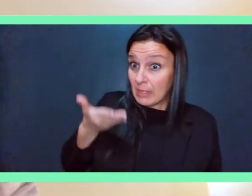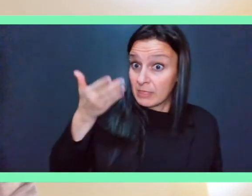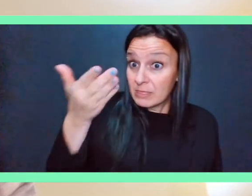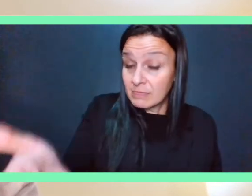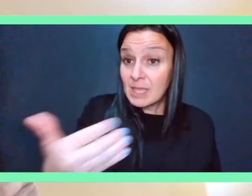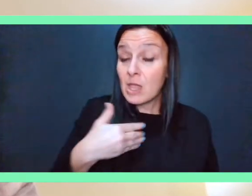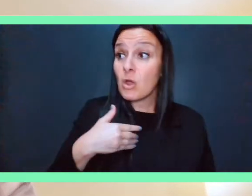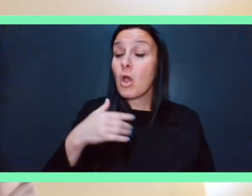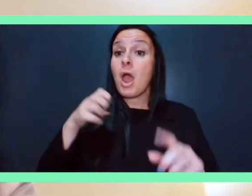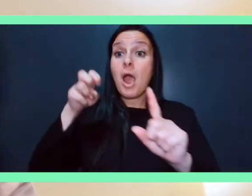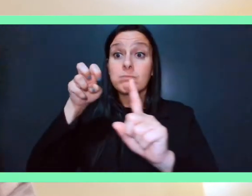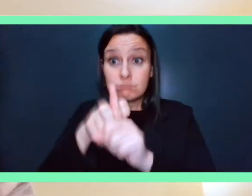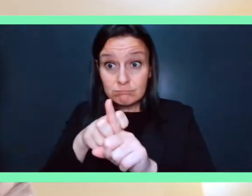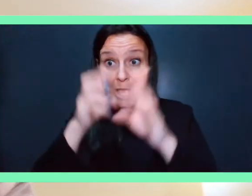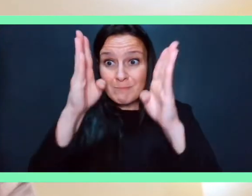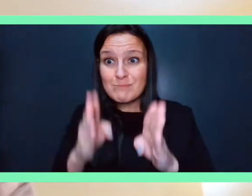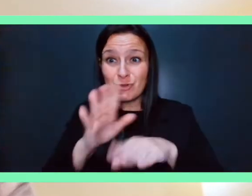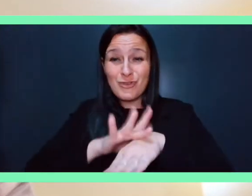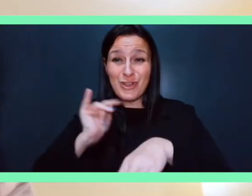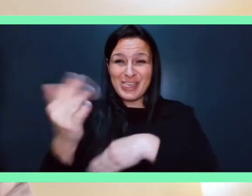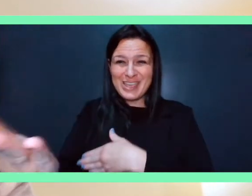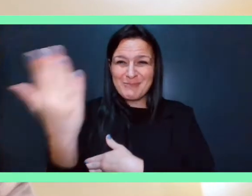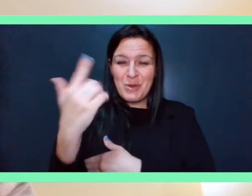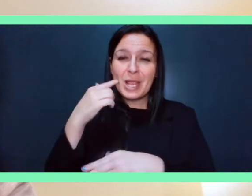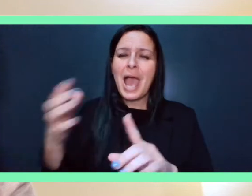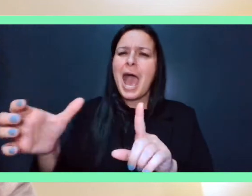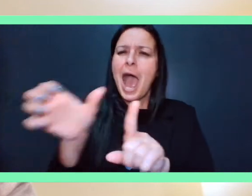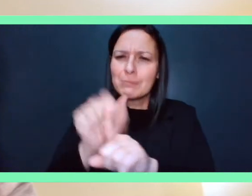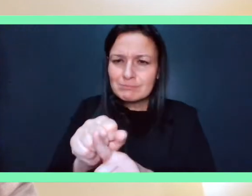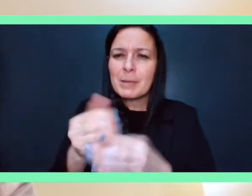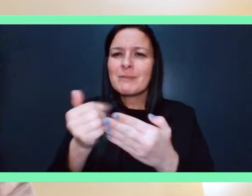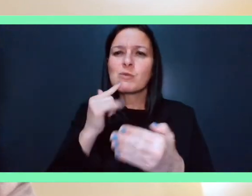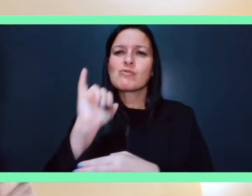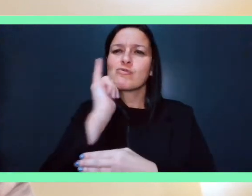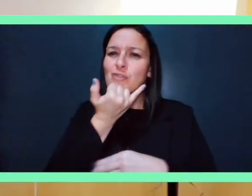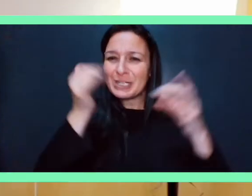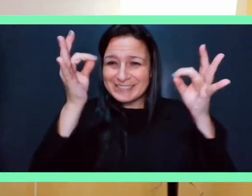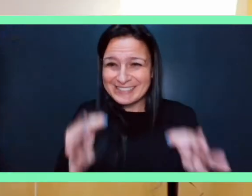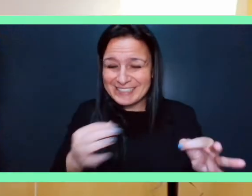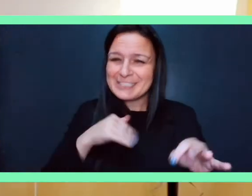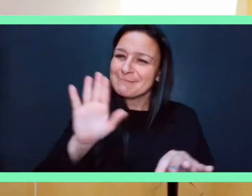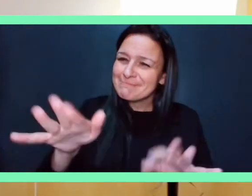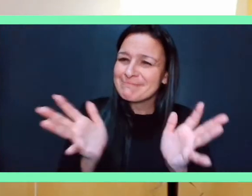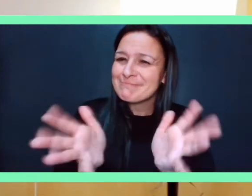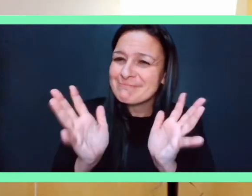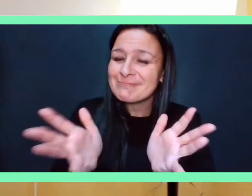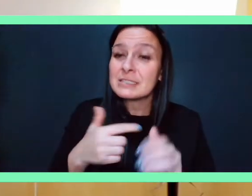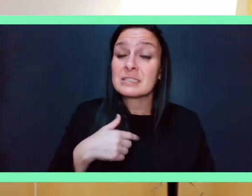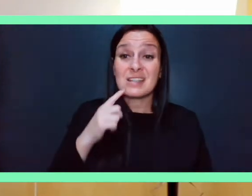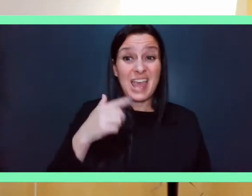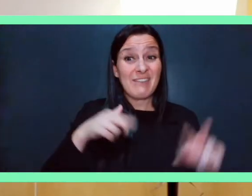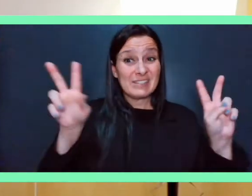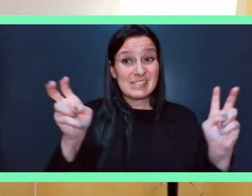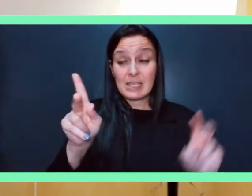someone coming to them that early I can catch them before they're actually able to make the wrong decision you know they say Kensington they have a saying